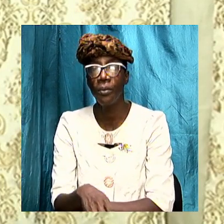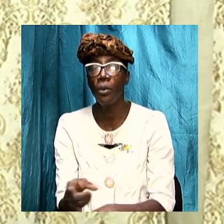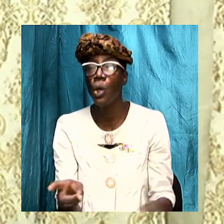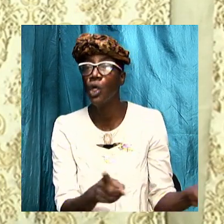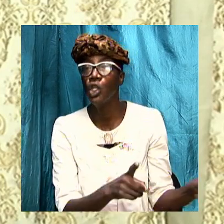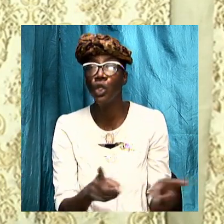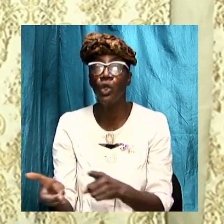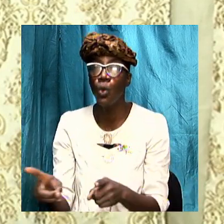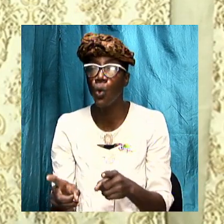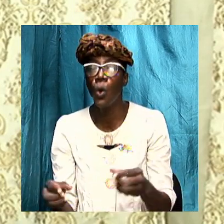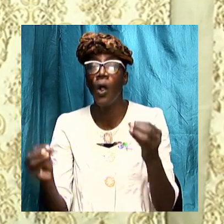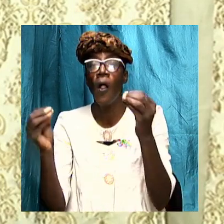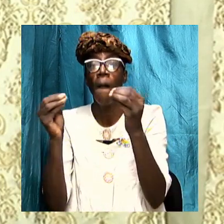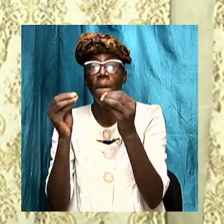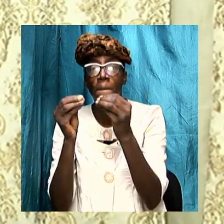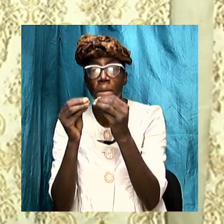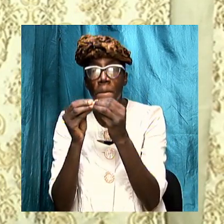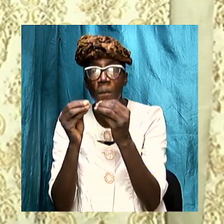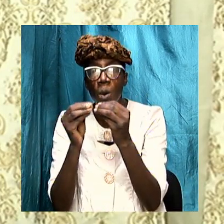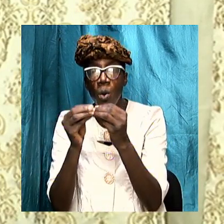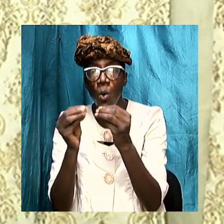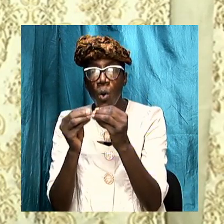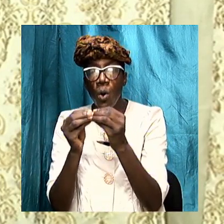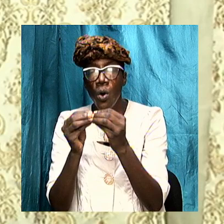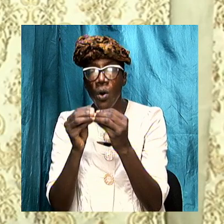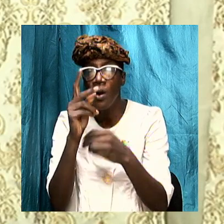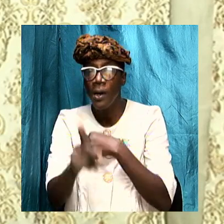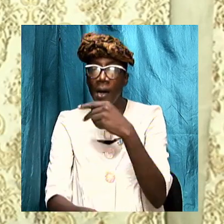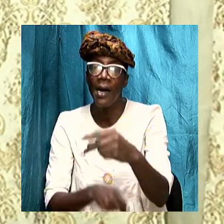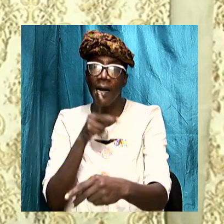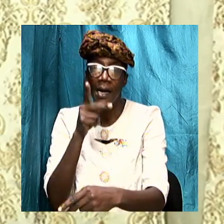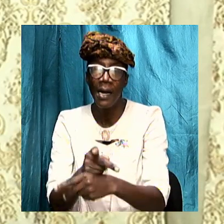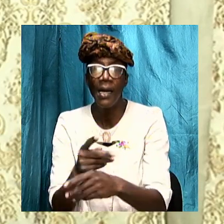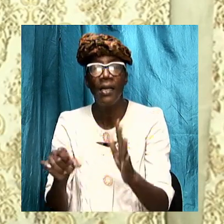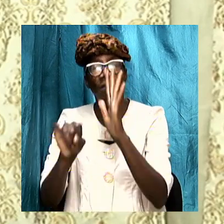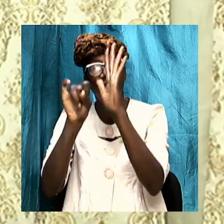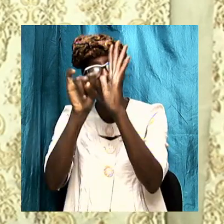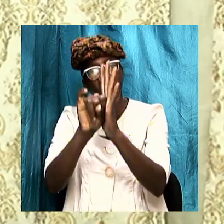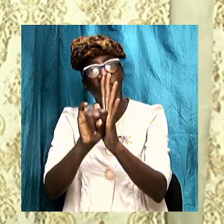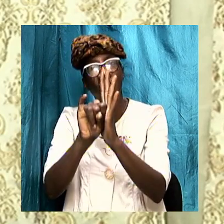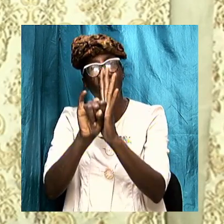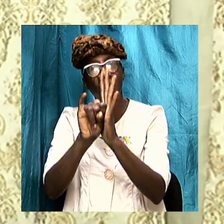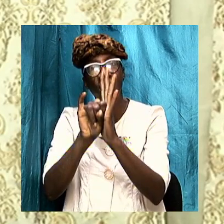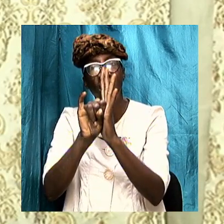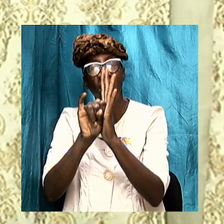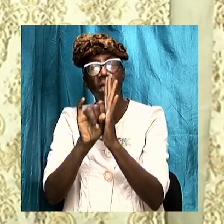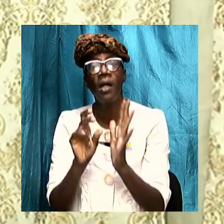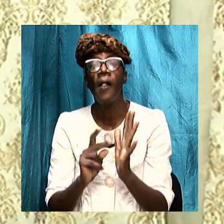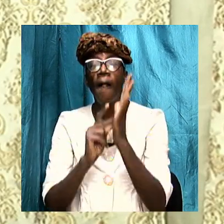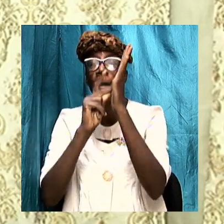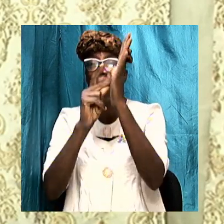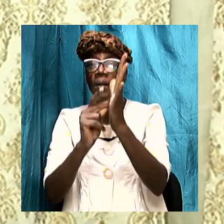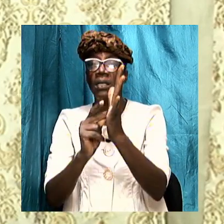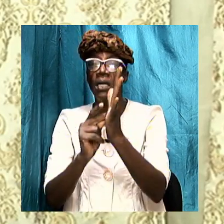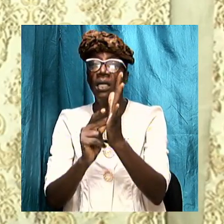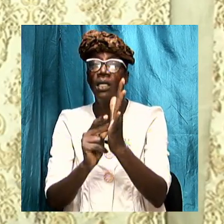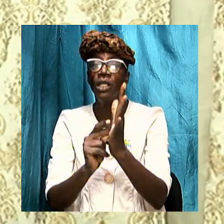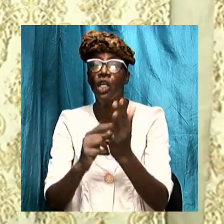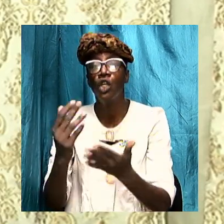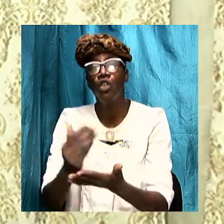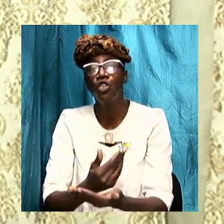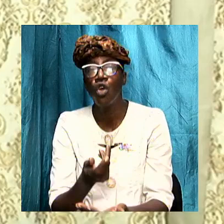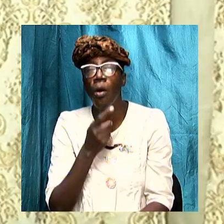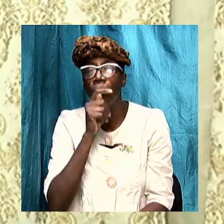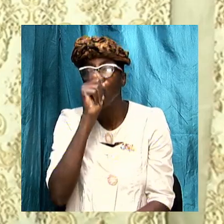more or less a kind of introduction and present some facts and